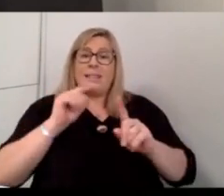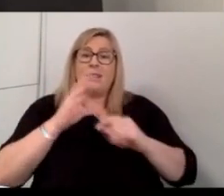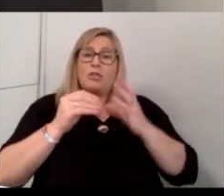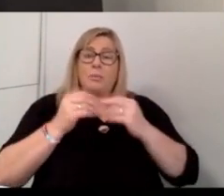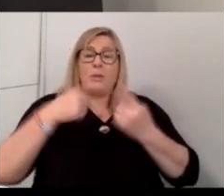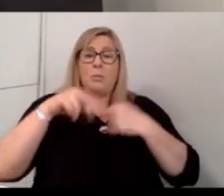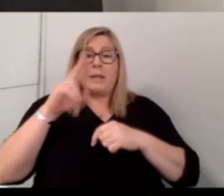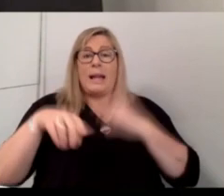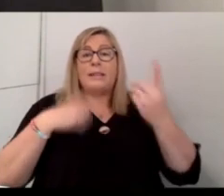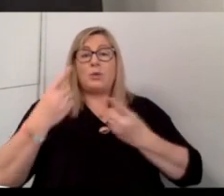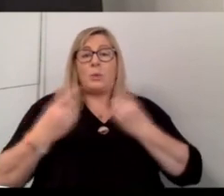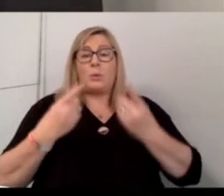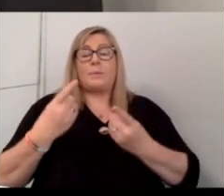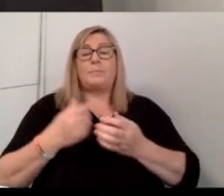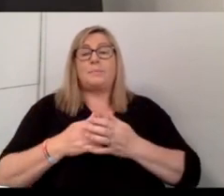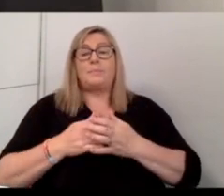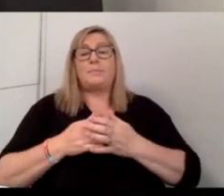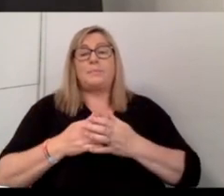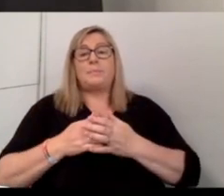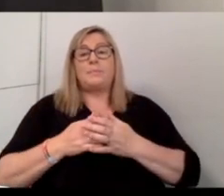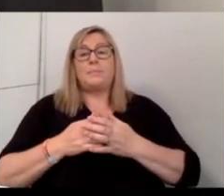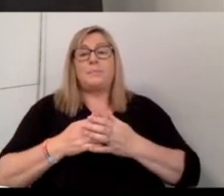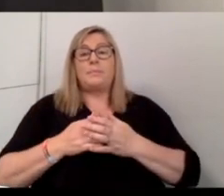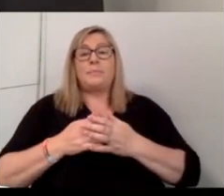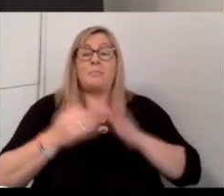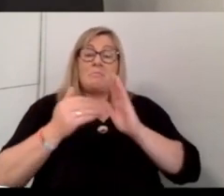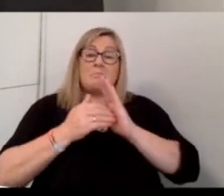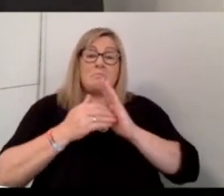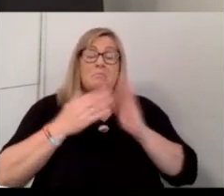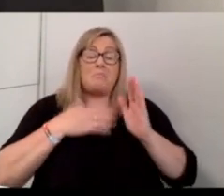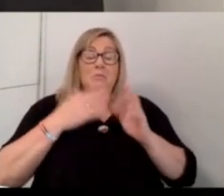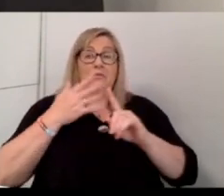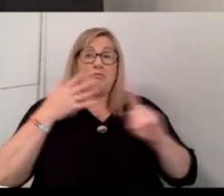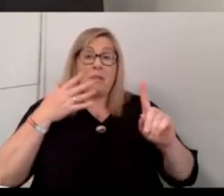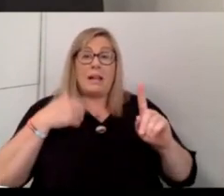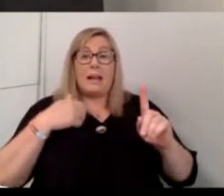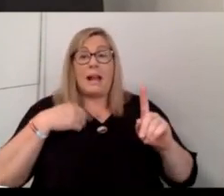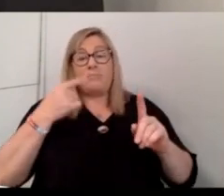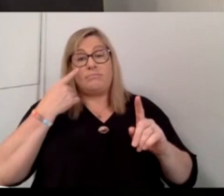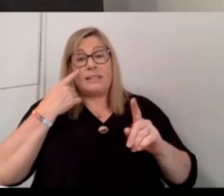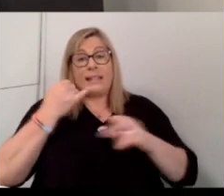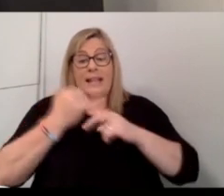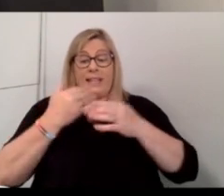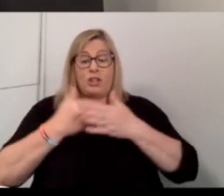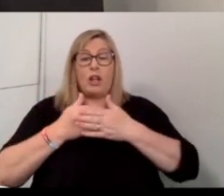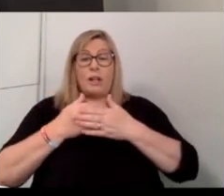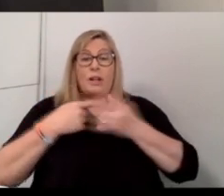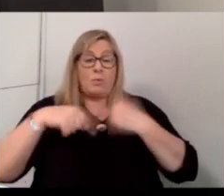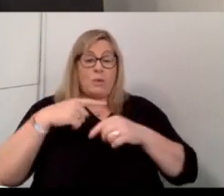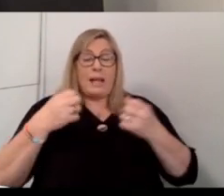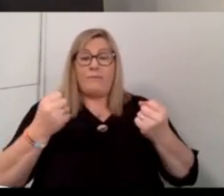we can do. And yeah, it's, it's, it's recognizing that, and I even see it internally. And we've a fantastic